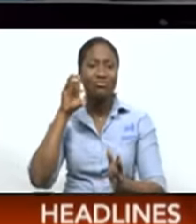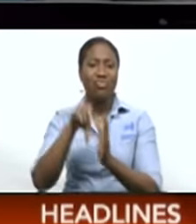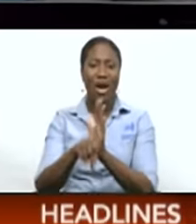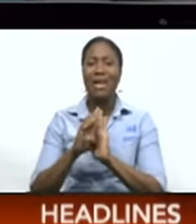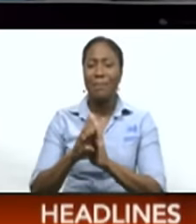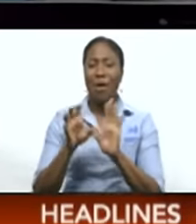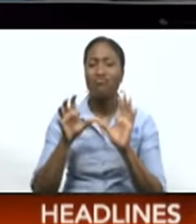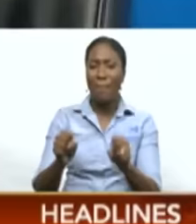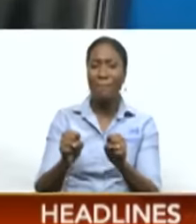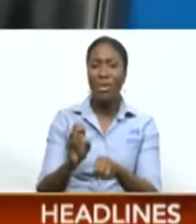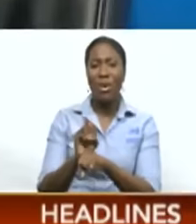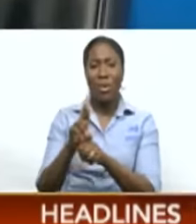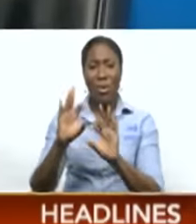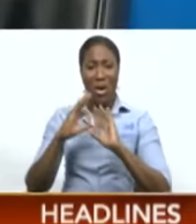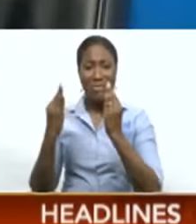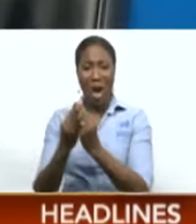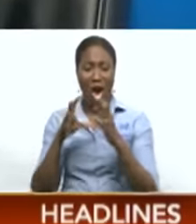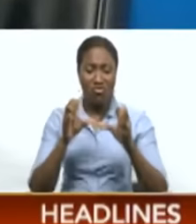and incest.